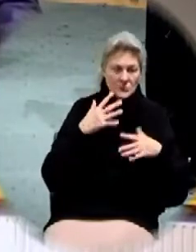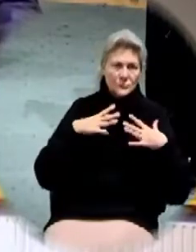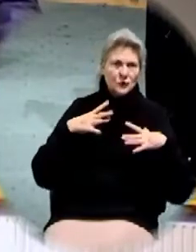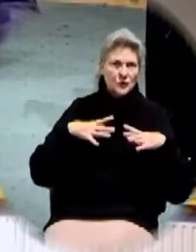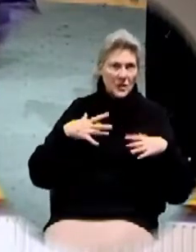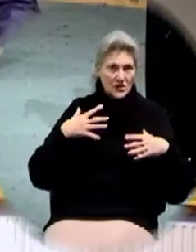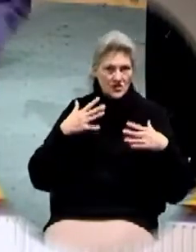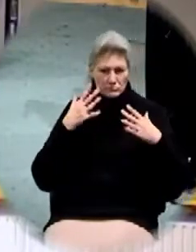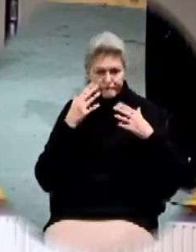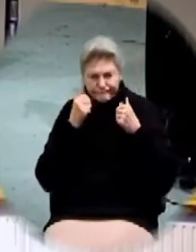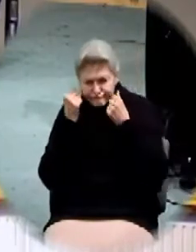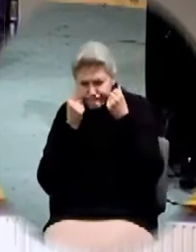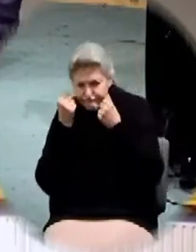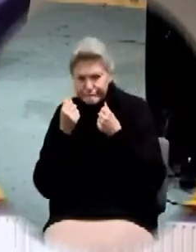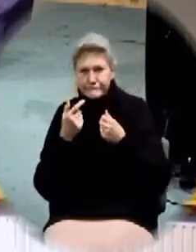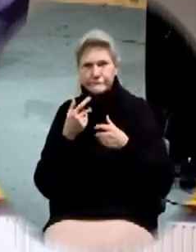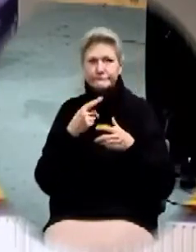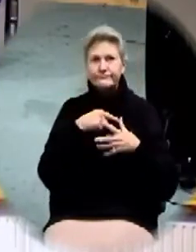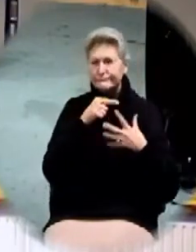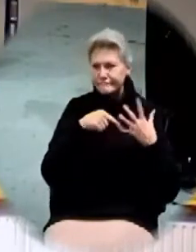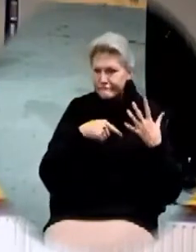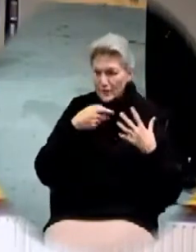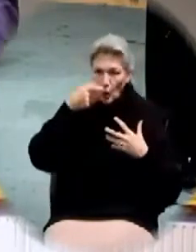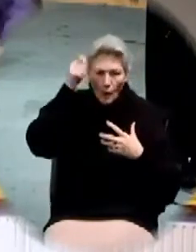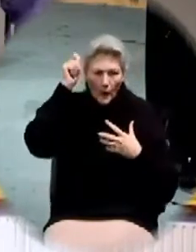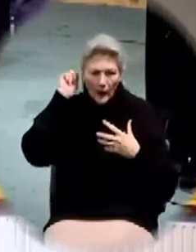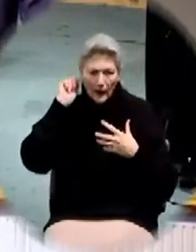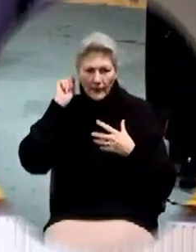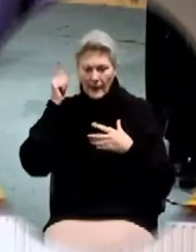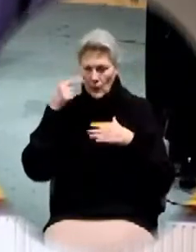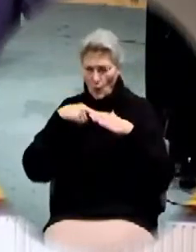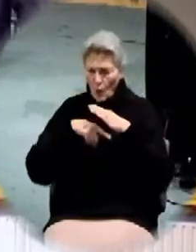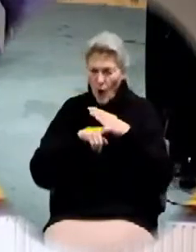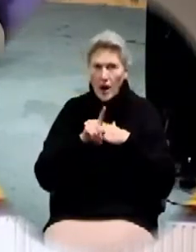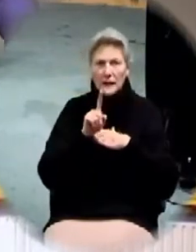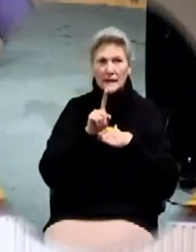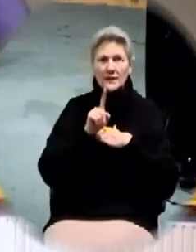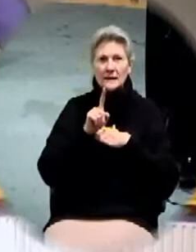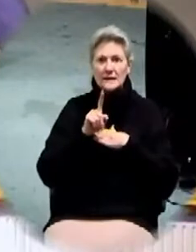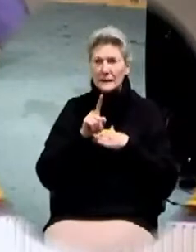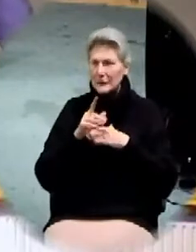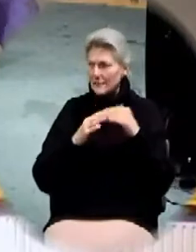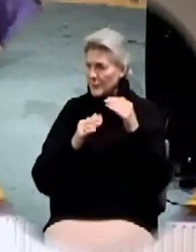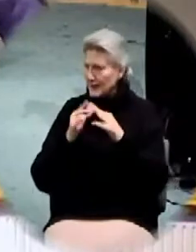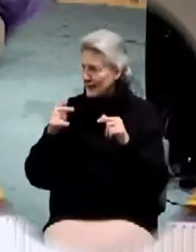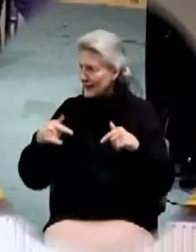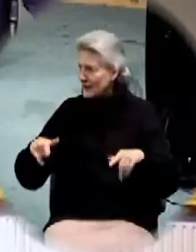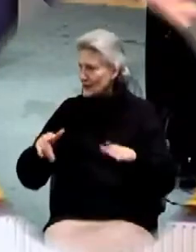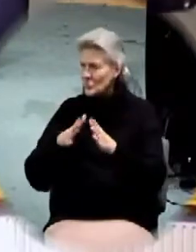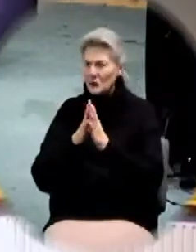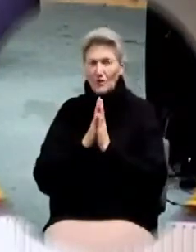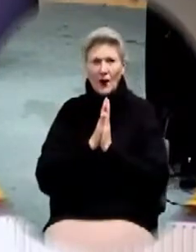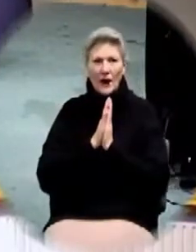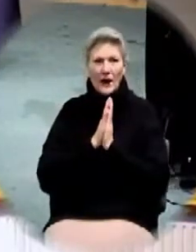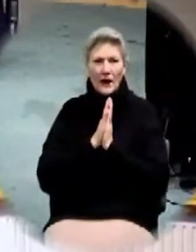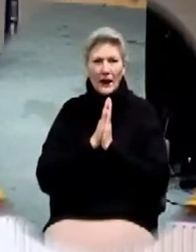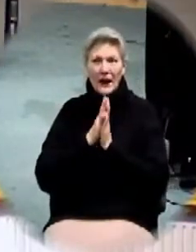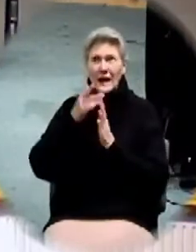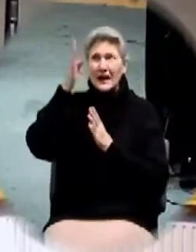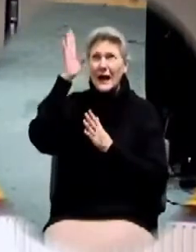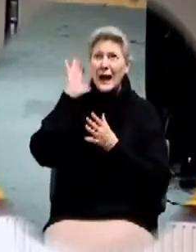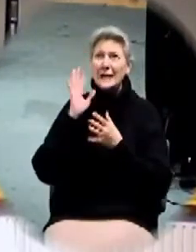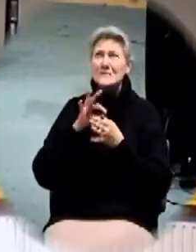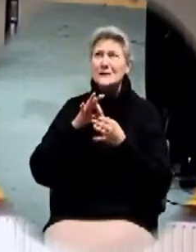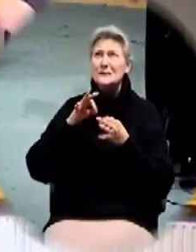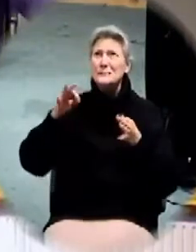and walked into the sanctuary here to pray. Oh, the presence of God was